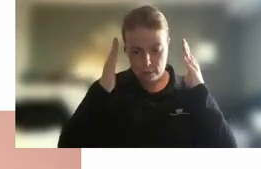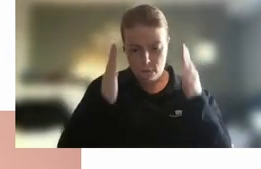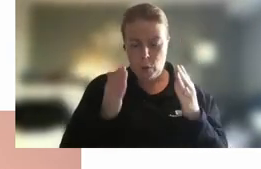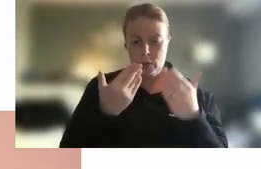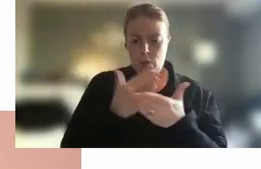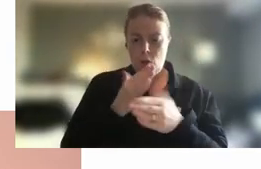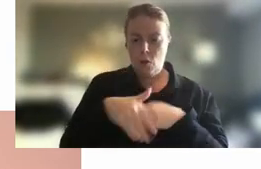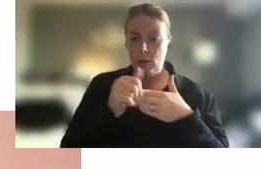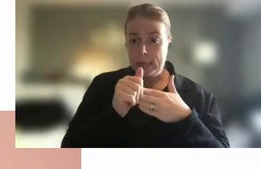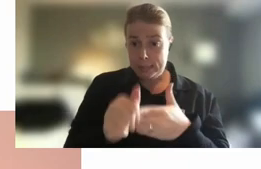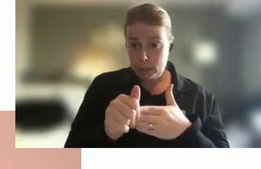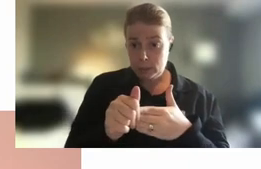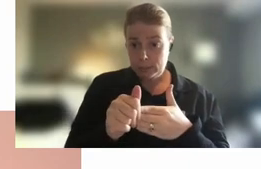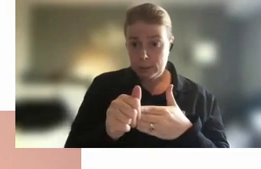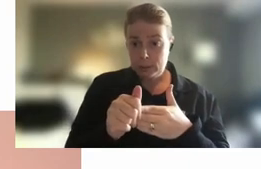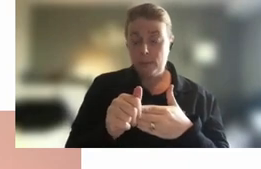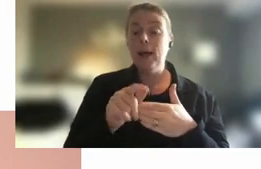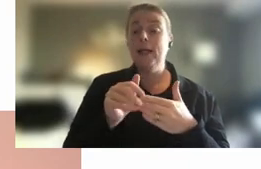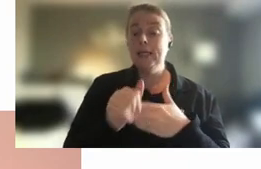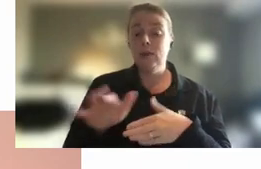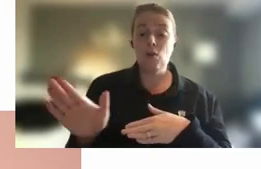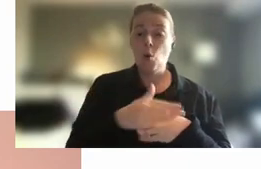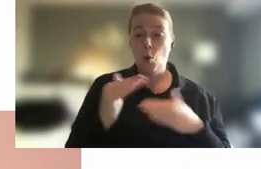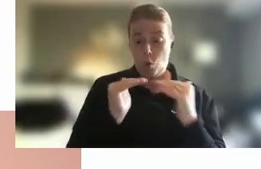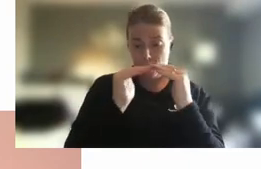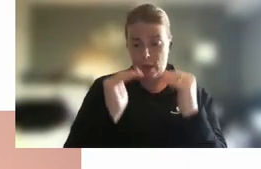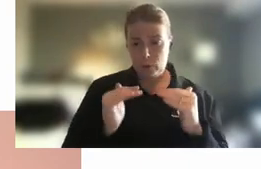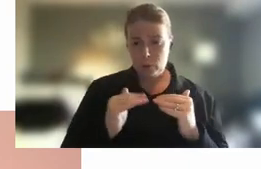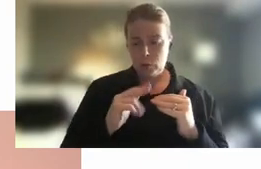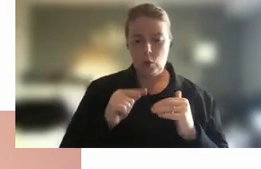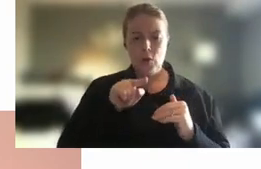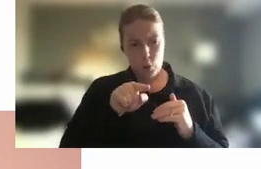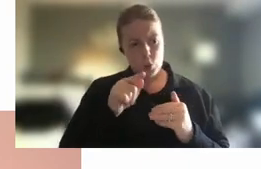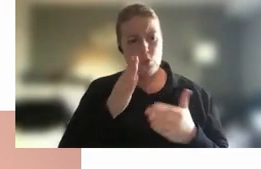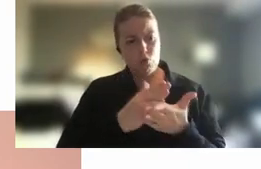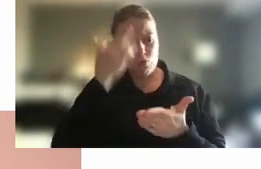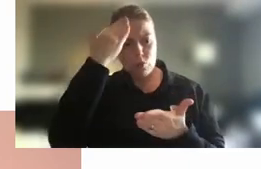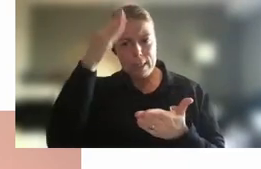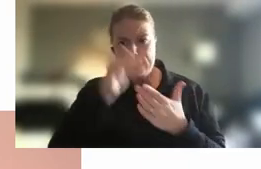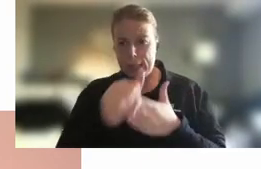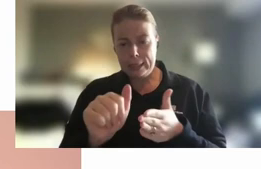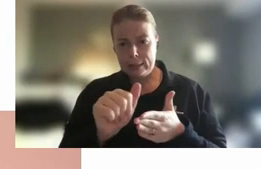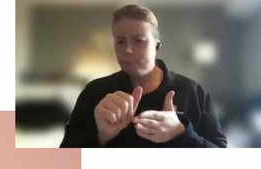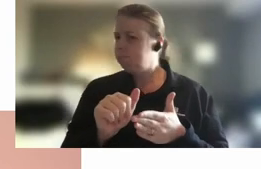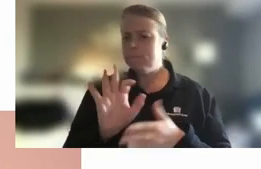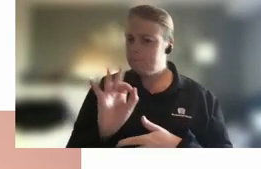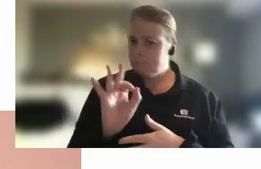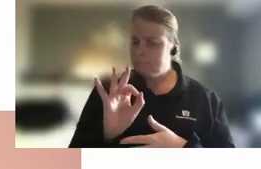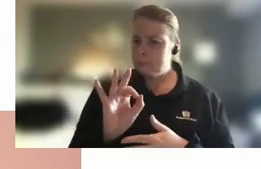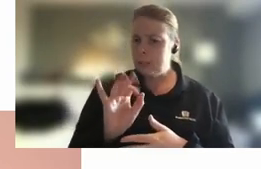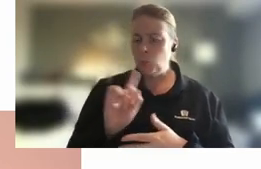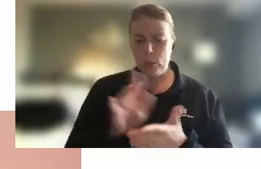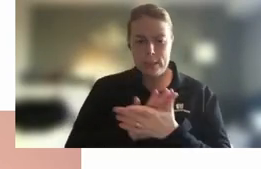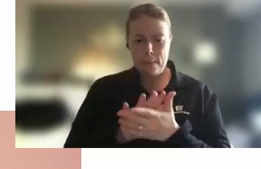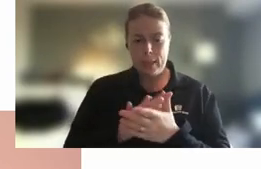leadership leadership at all levels not just those that are designated senior level senior leaders but also what it means to exercise